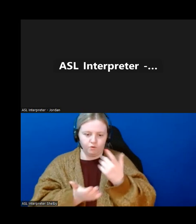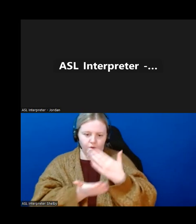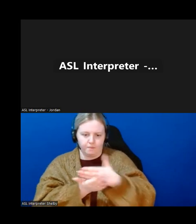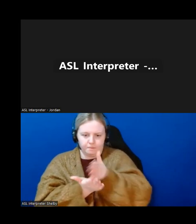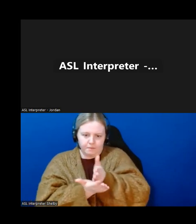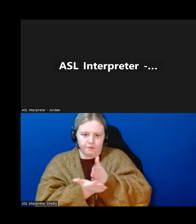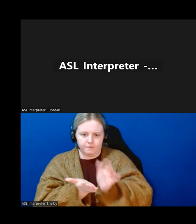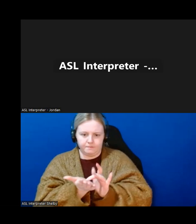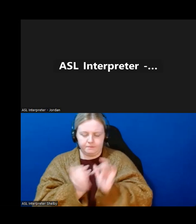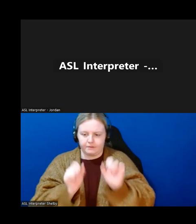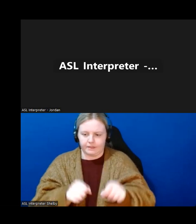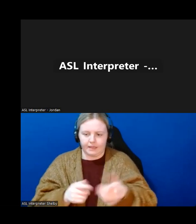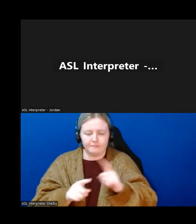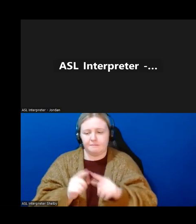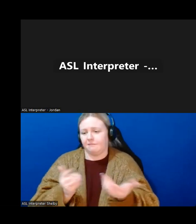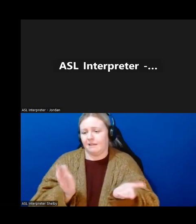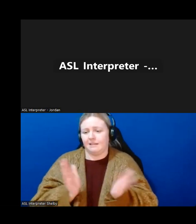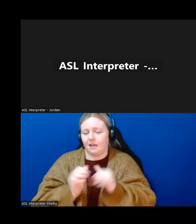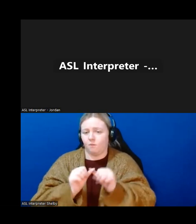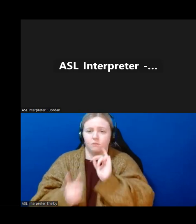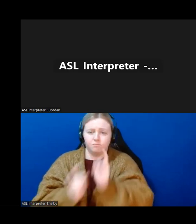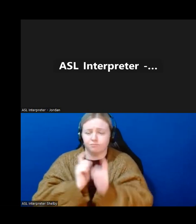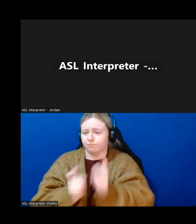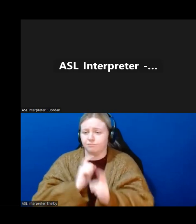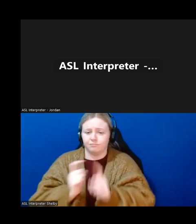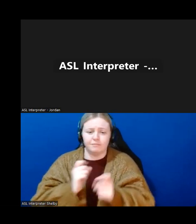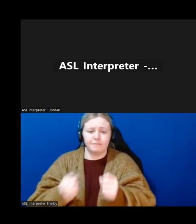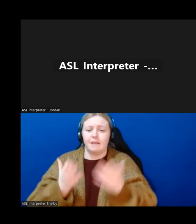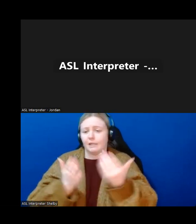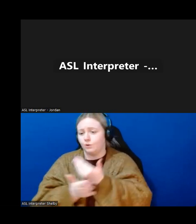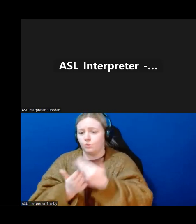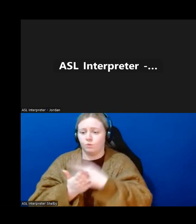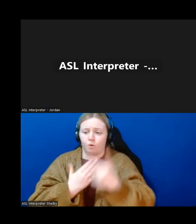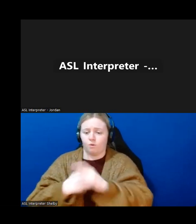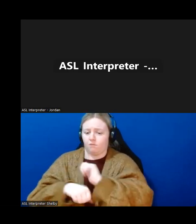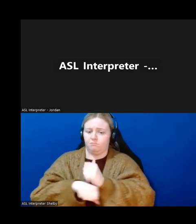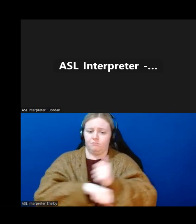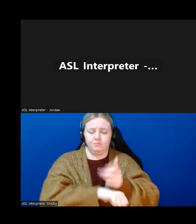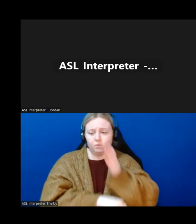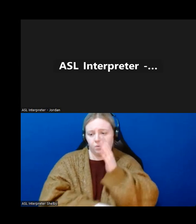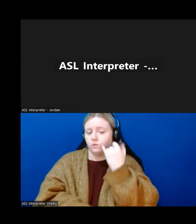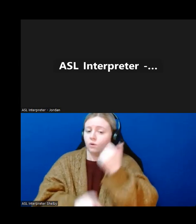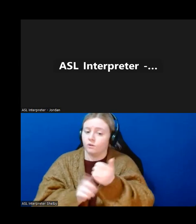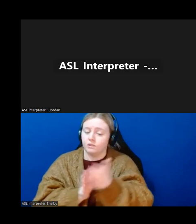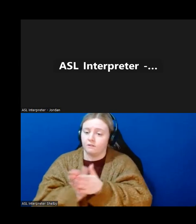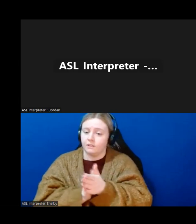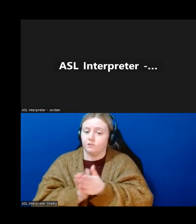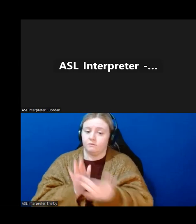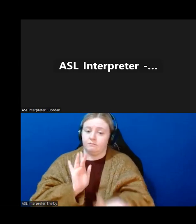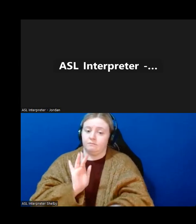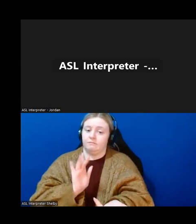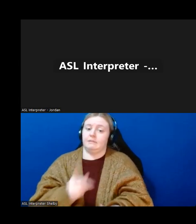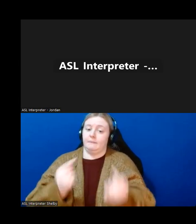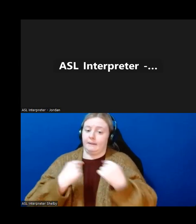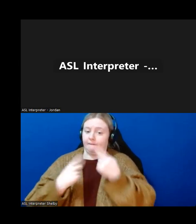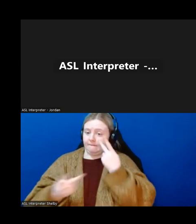I said, we are constantly evolving. So if you want to come visit us at our little house, you